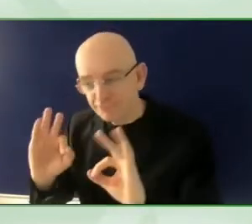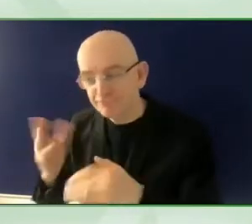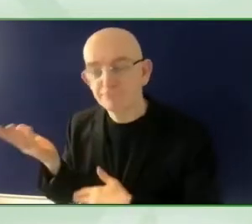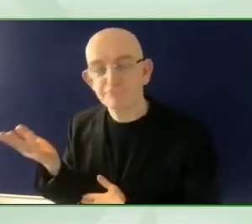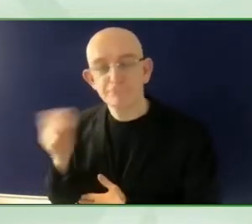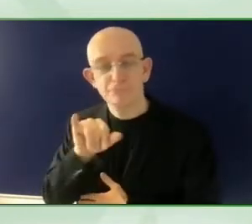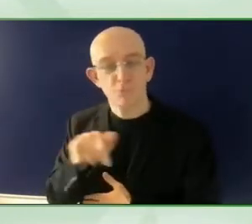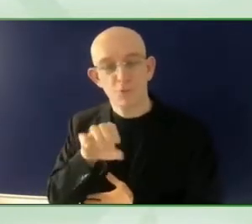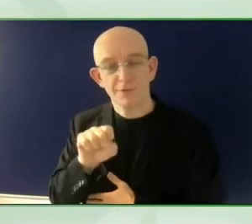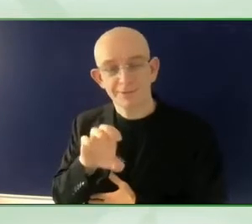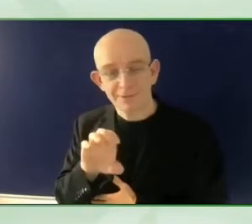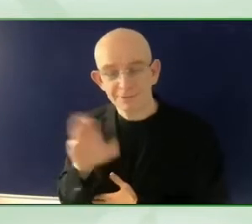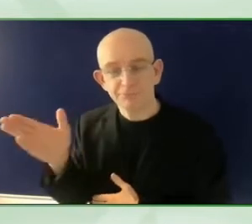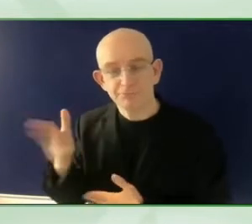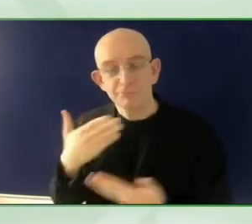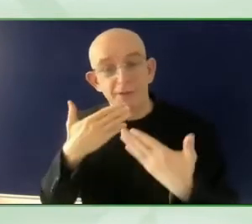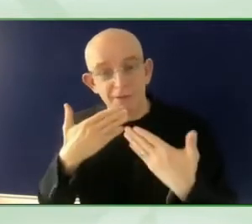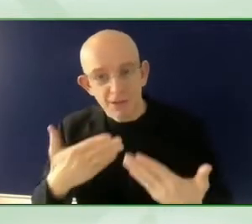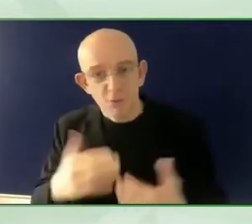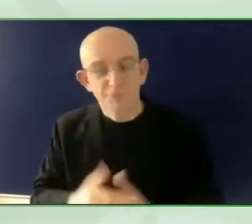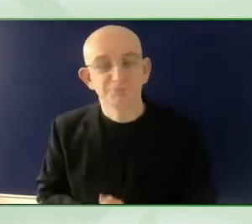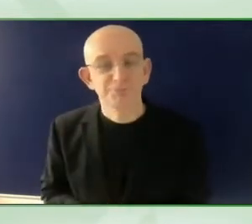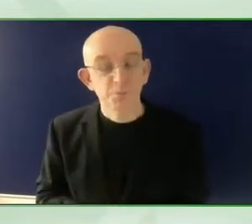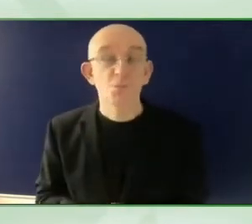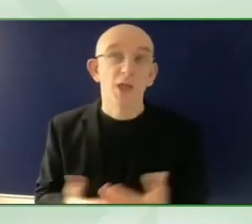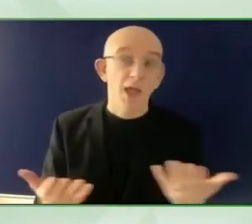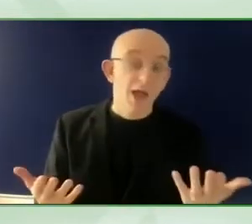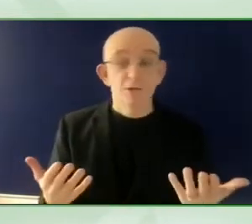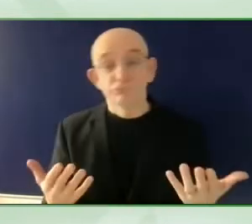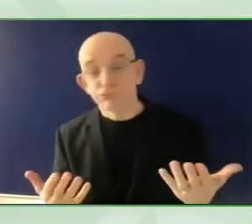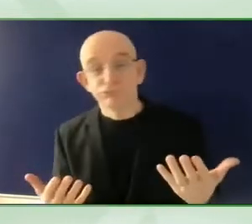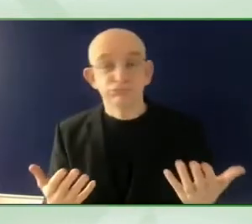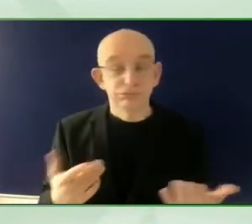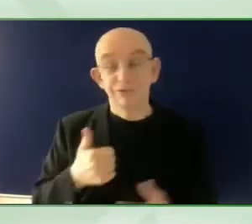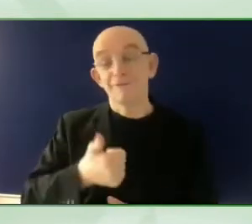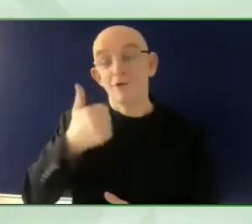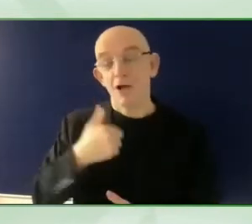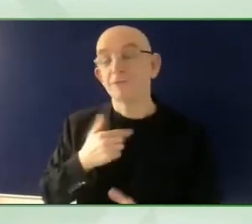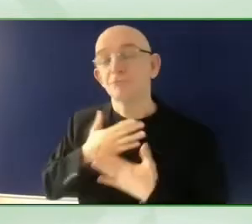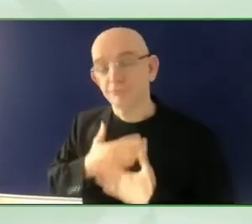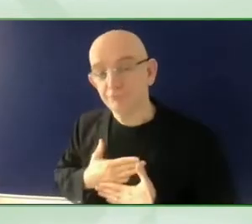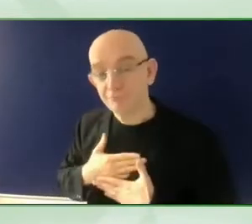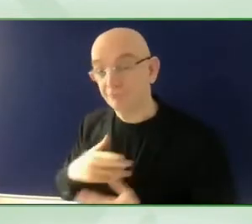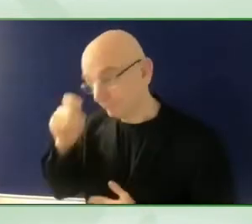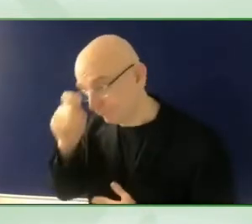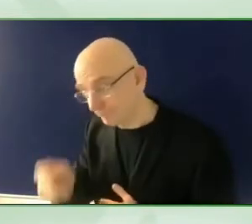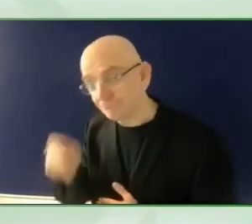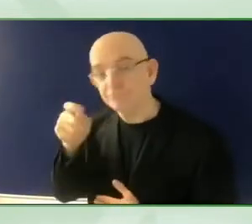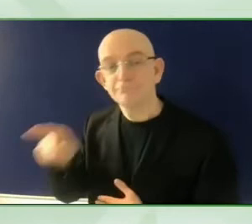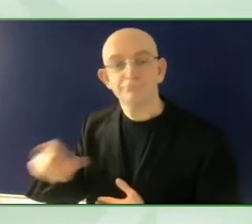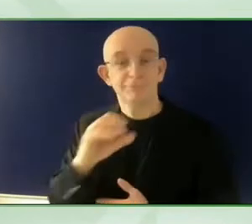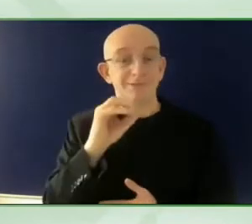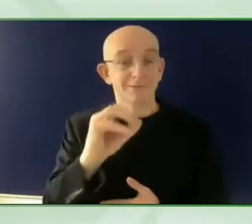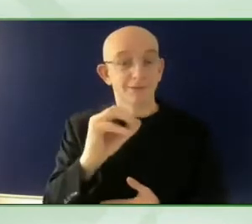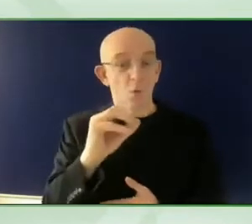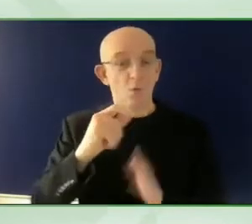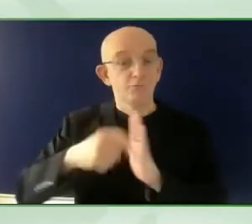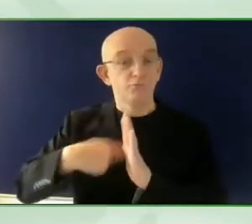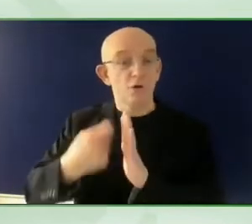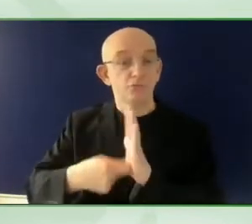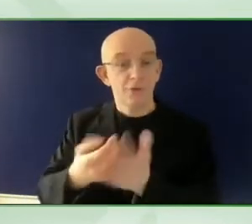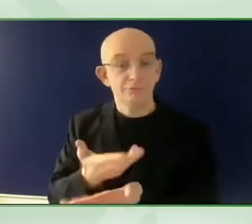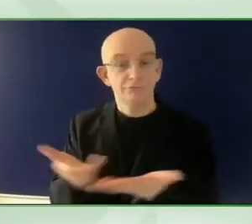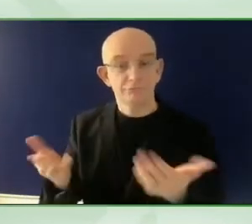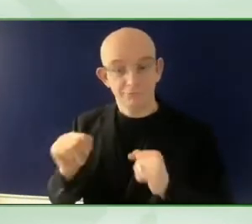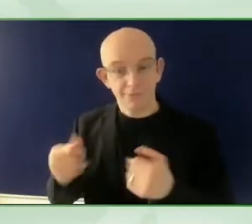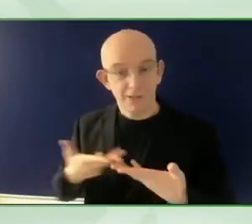public event that we are having around the GDS. So for us it's such a great opportunity to be speaking to